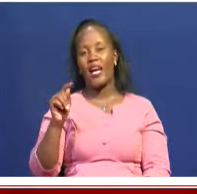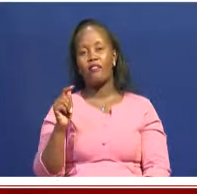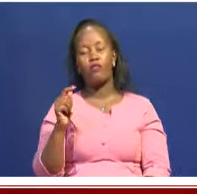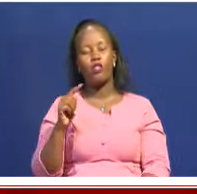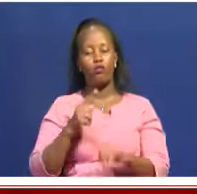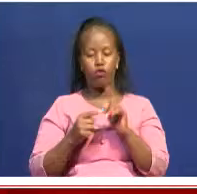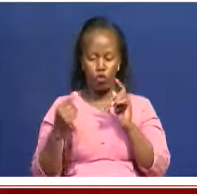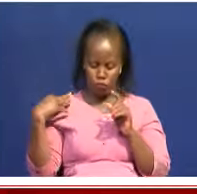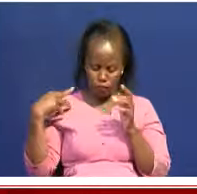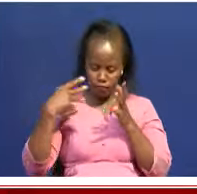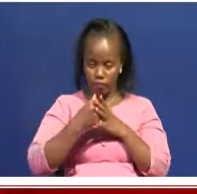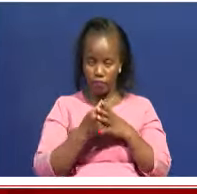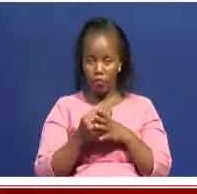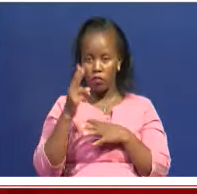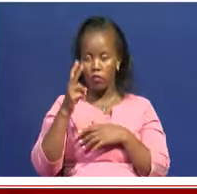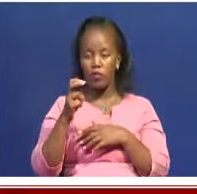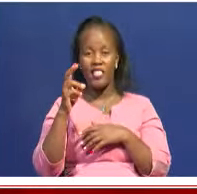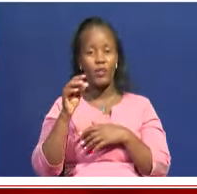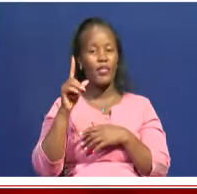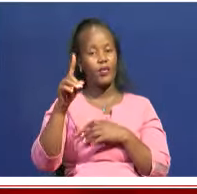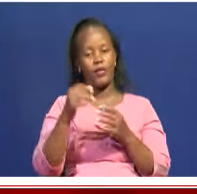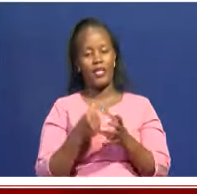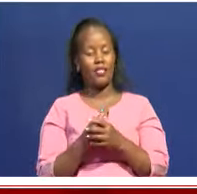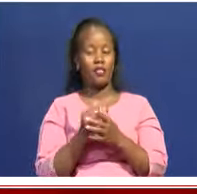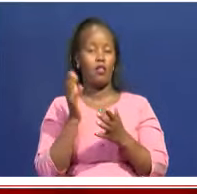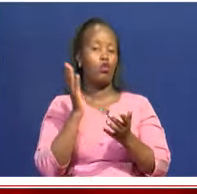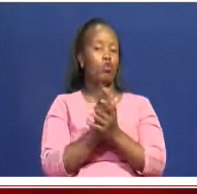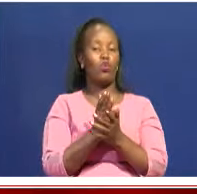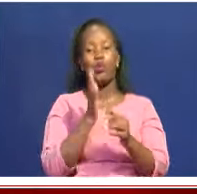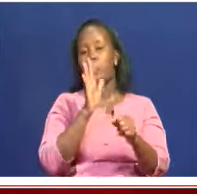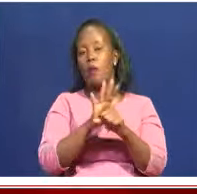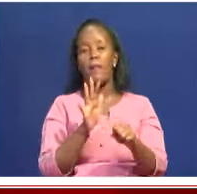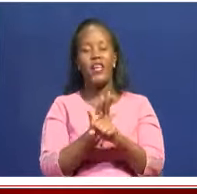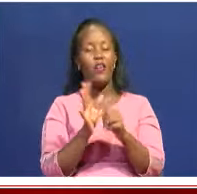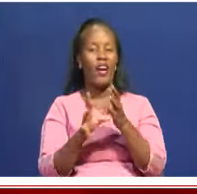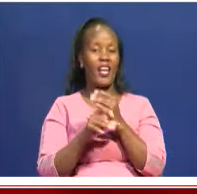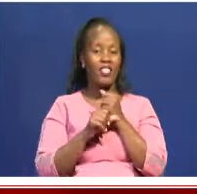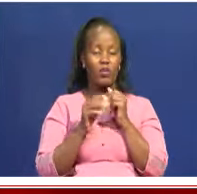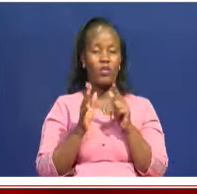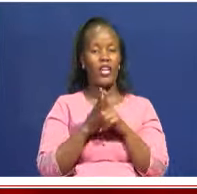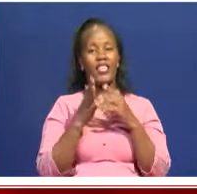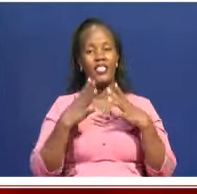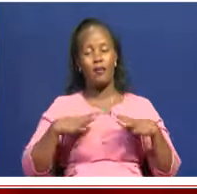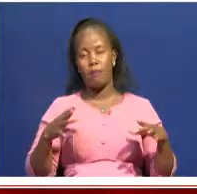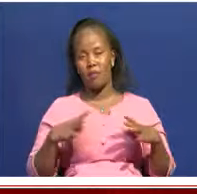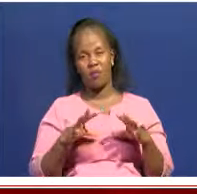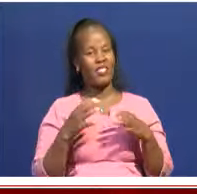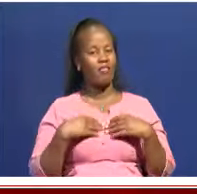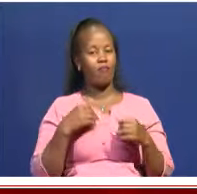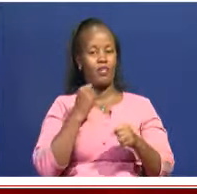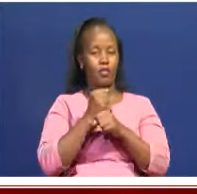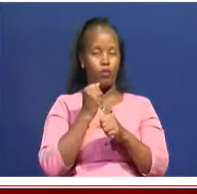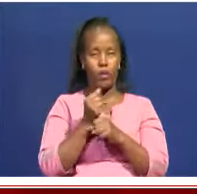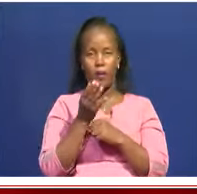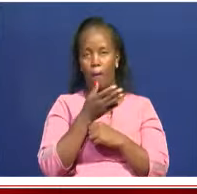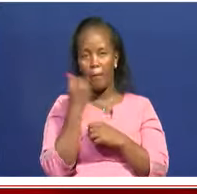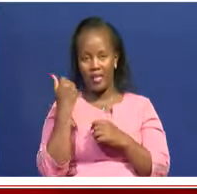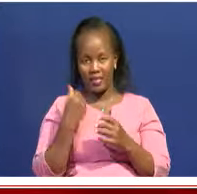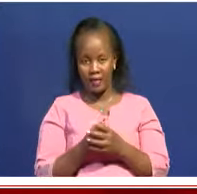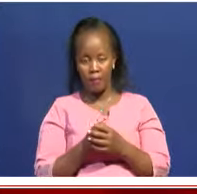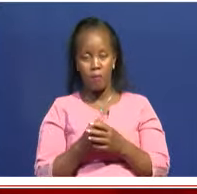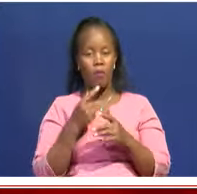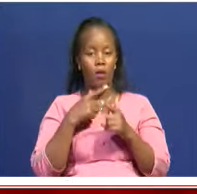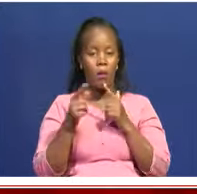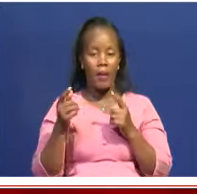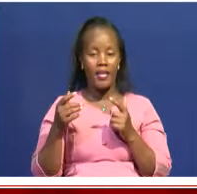asked for it. Yes, the communities, the organizations that have been doing that. But for us to have that